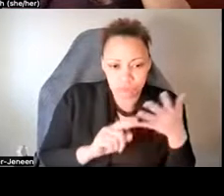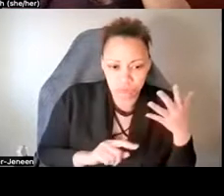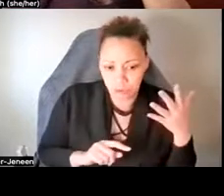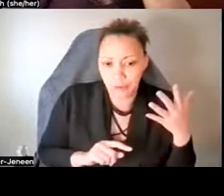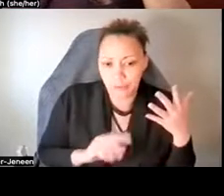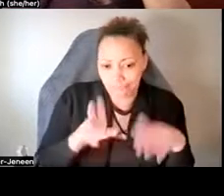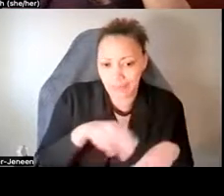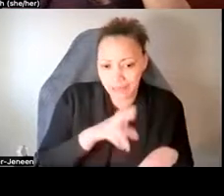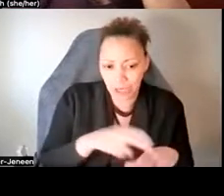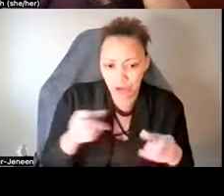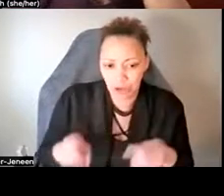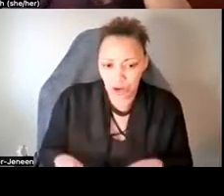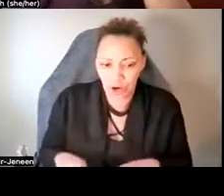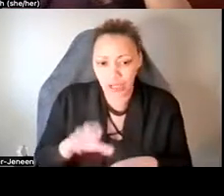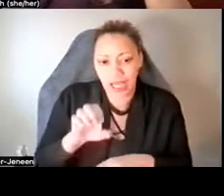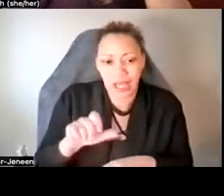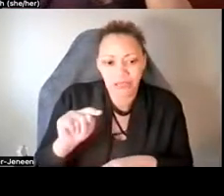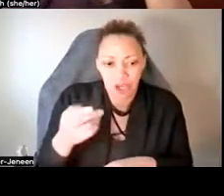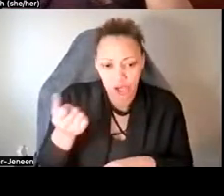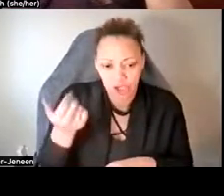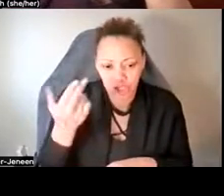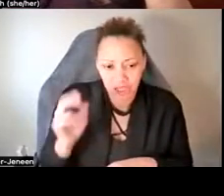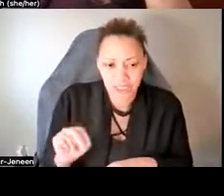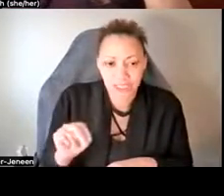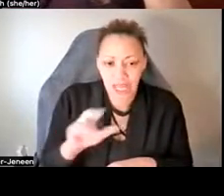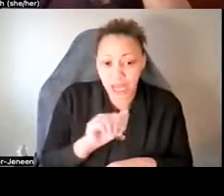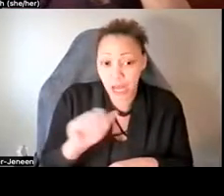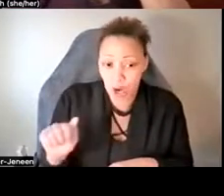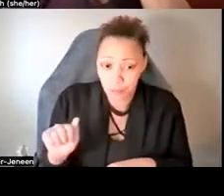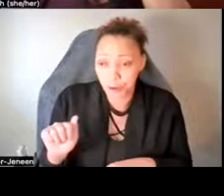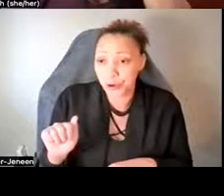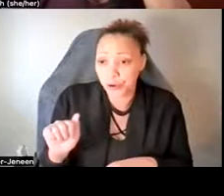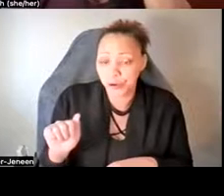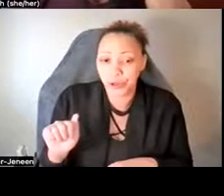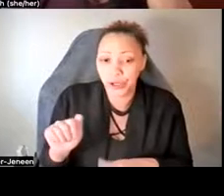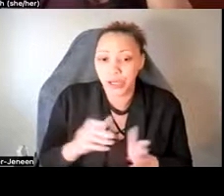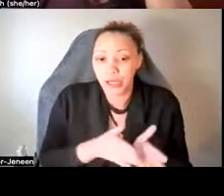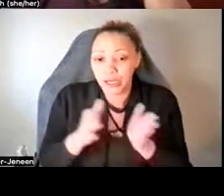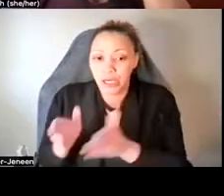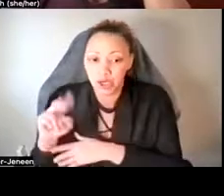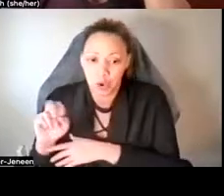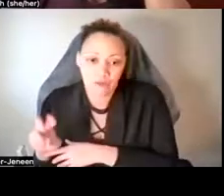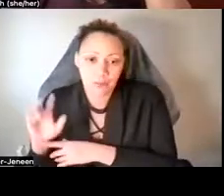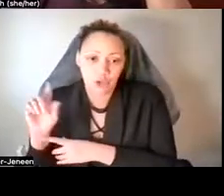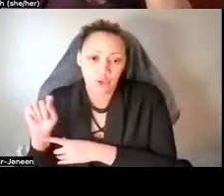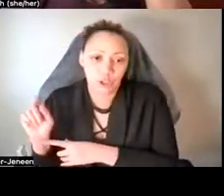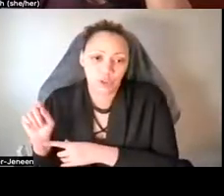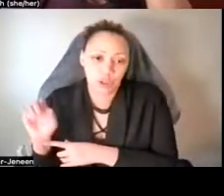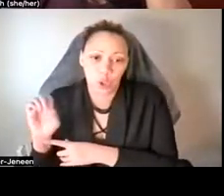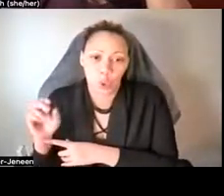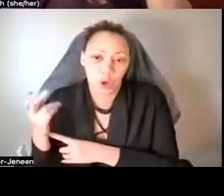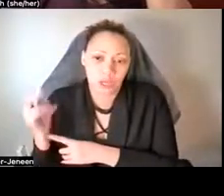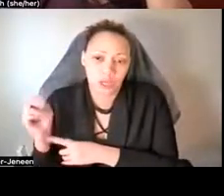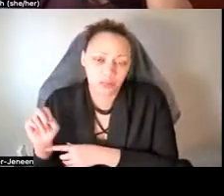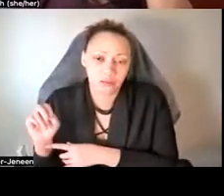naturally occurring entheogens. And then in November, 2020, Oregon legalized psilocybin-assisted